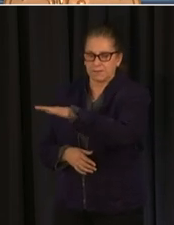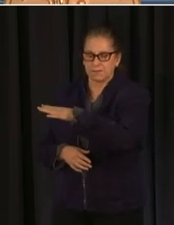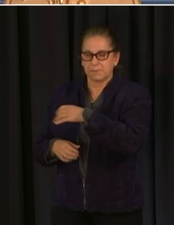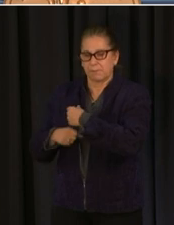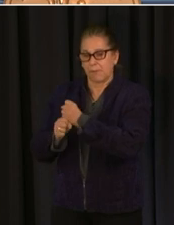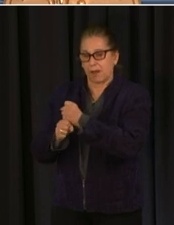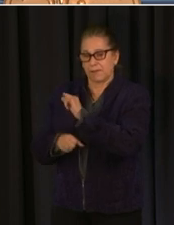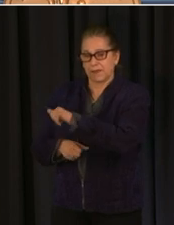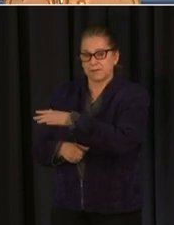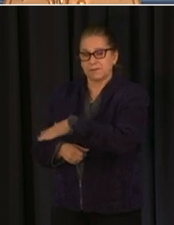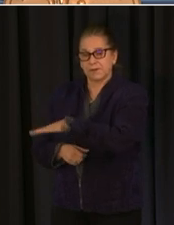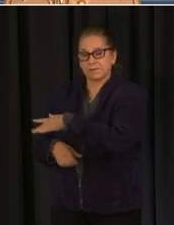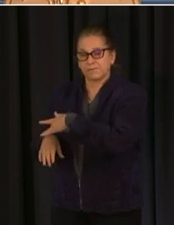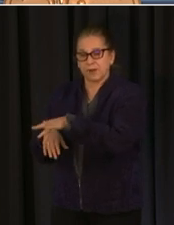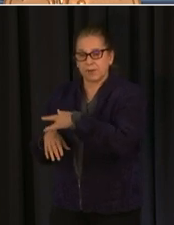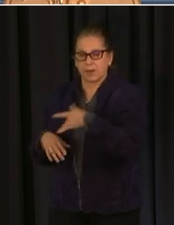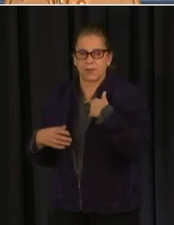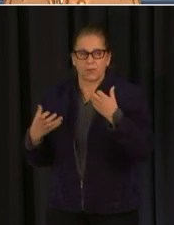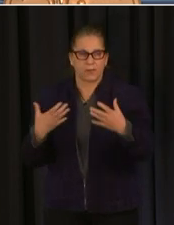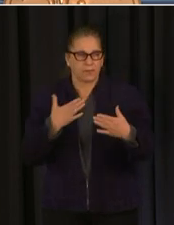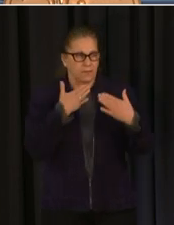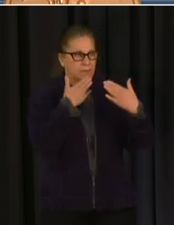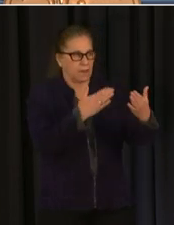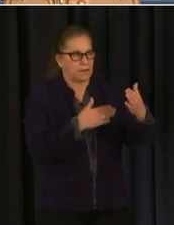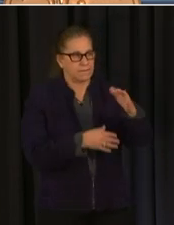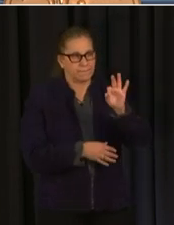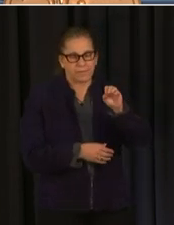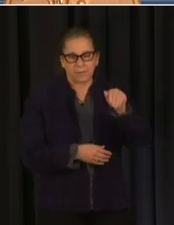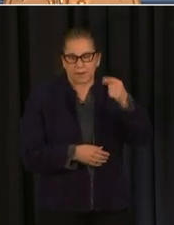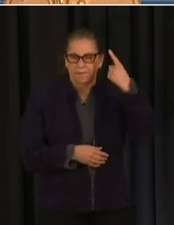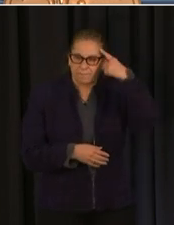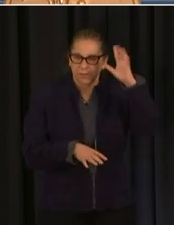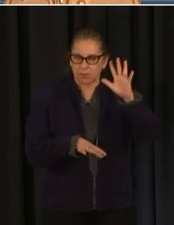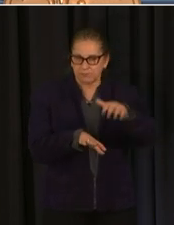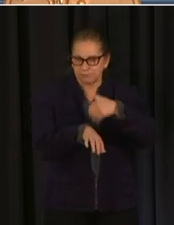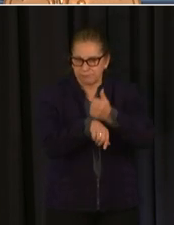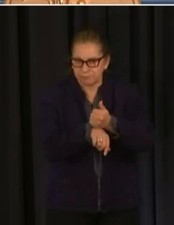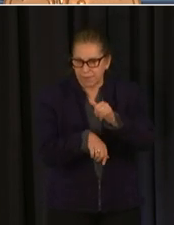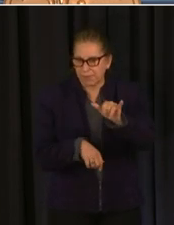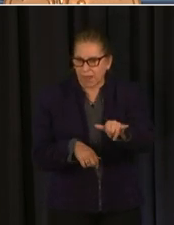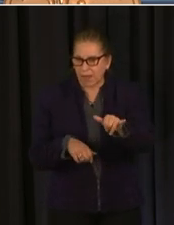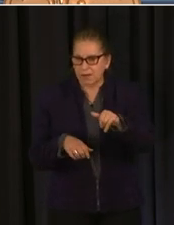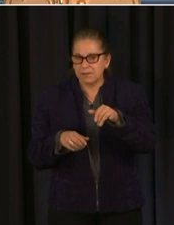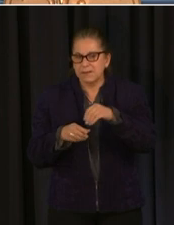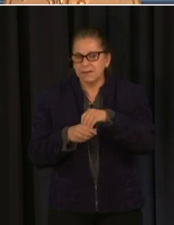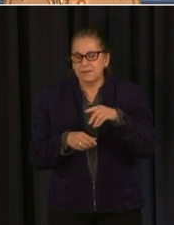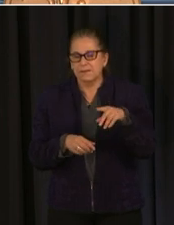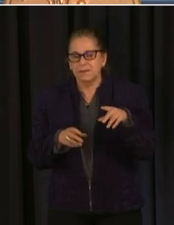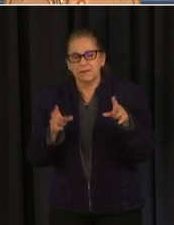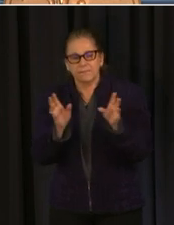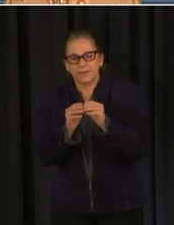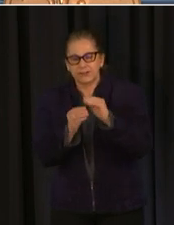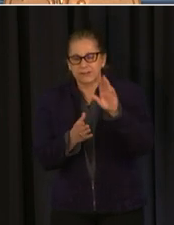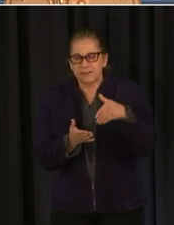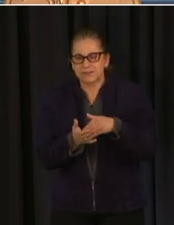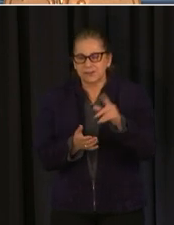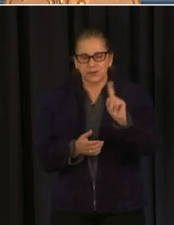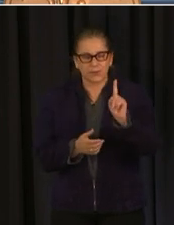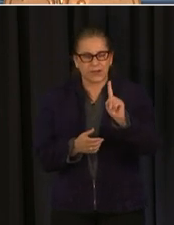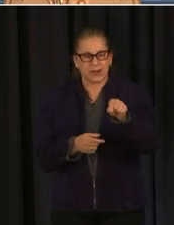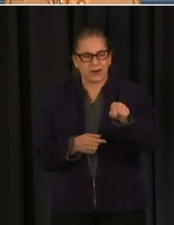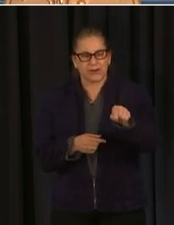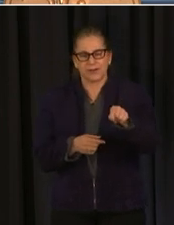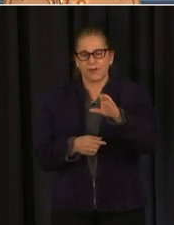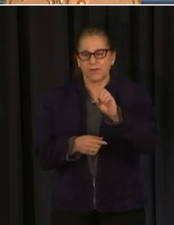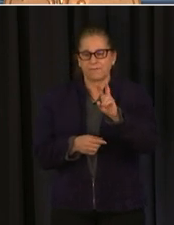fema um for their assistance when we built this uh facility in rather short order